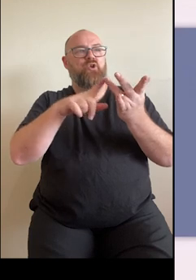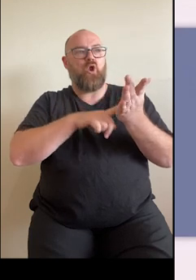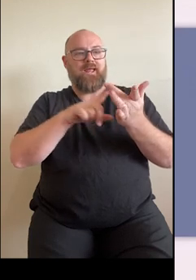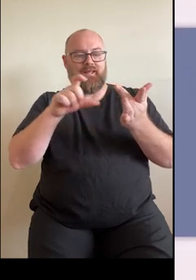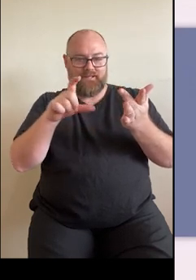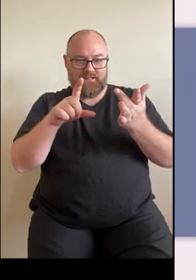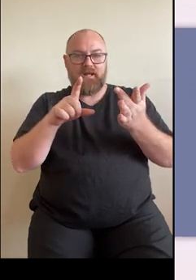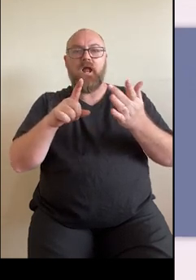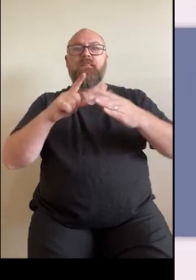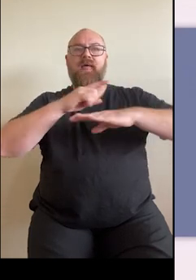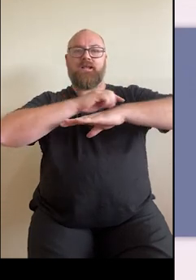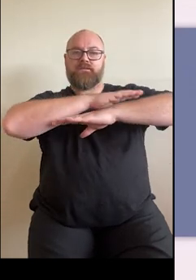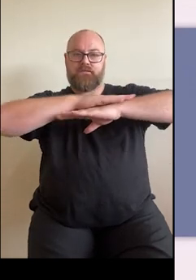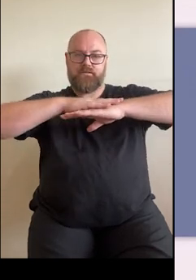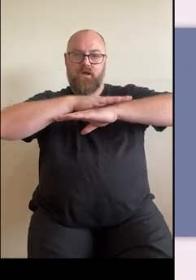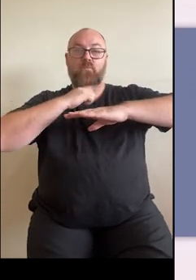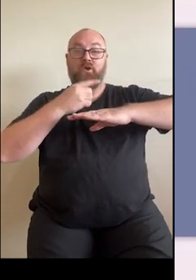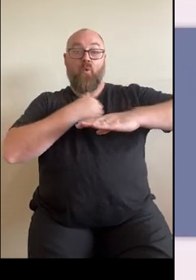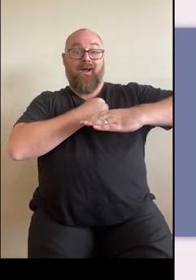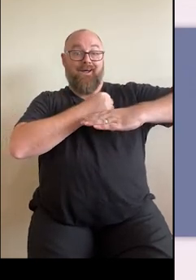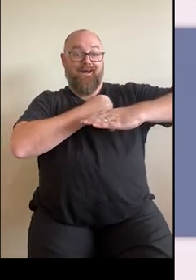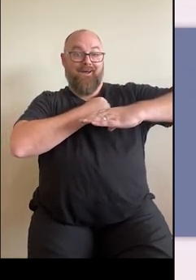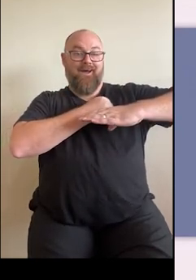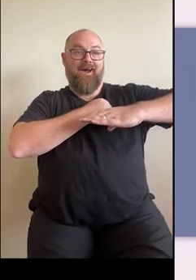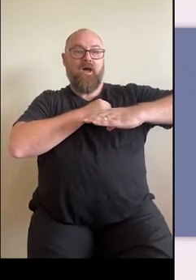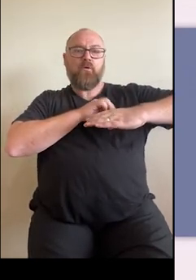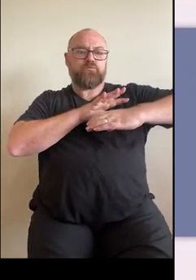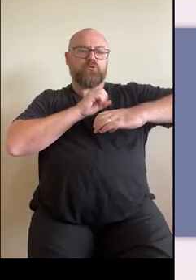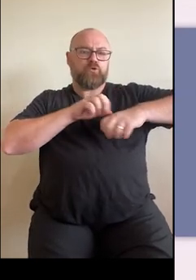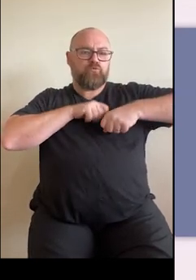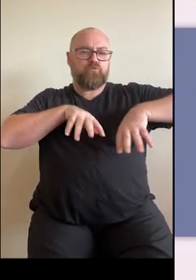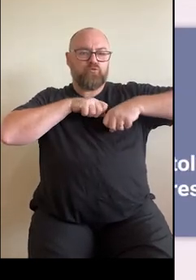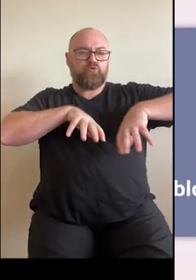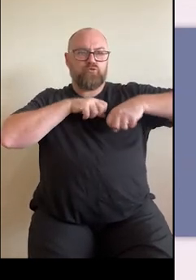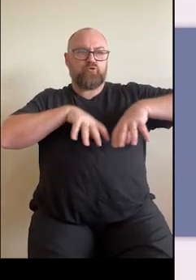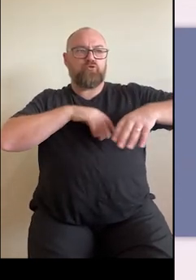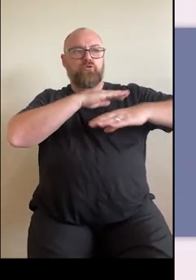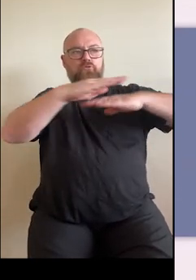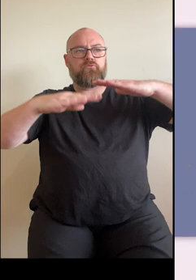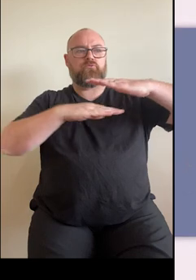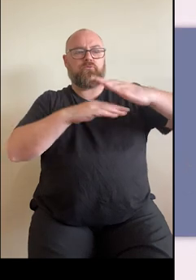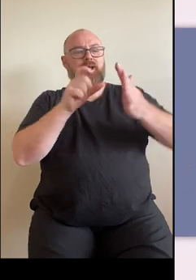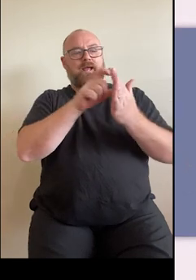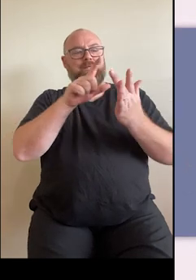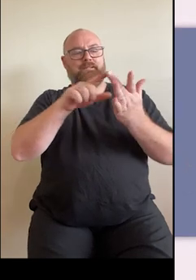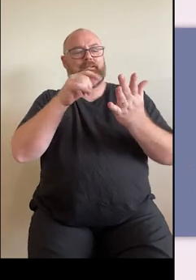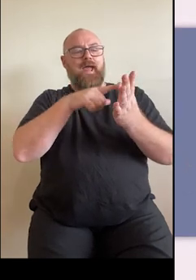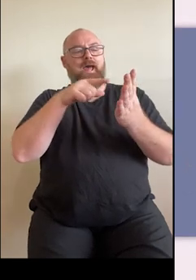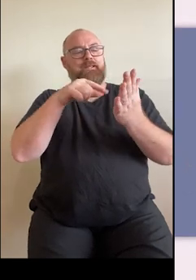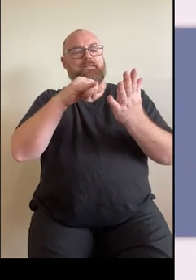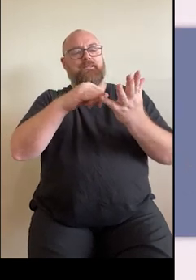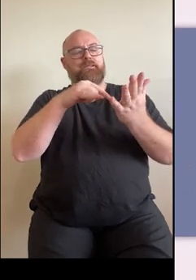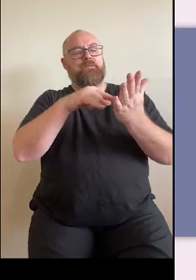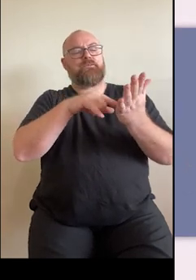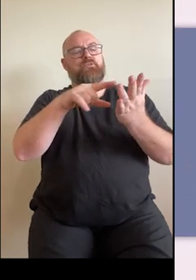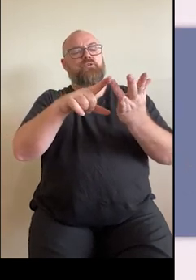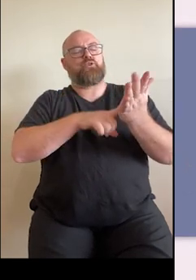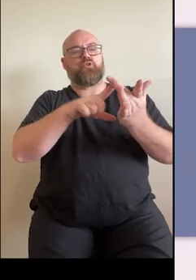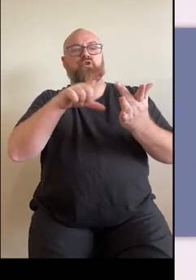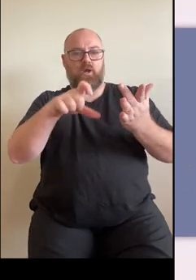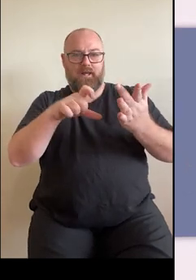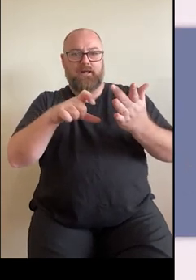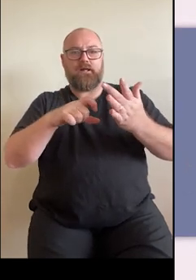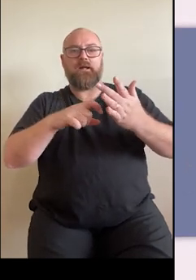arteries when your heart muscle contracts to push blood around your body. The bottom number is your diastolic blood pressure